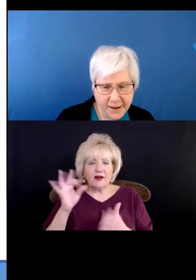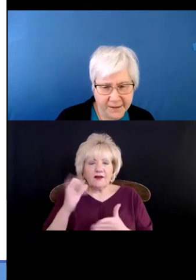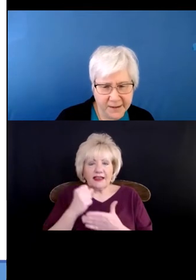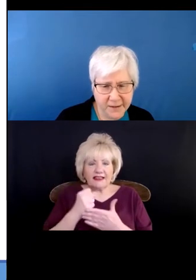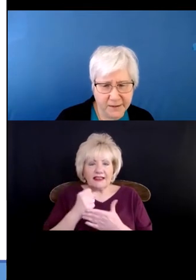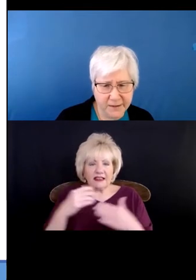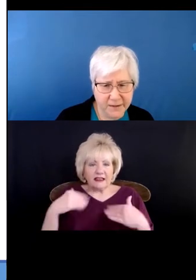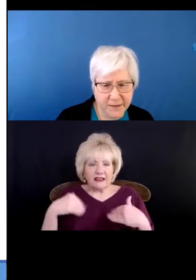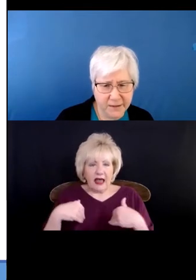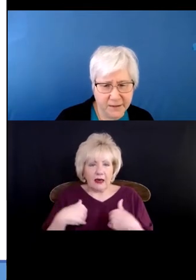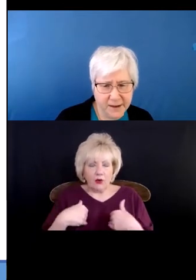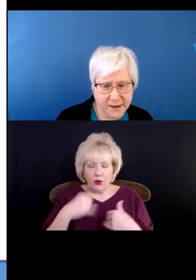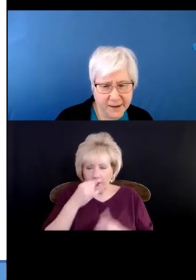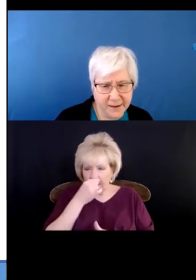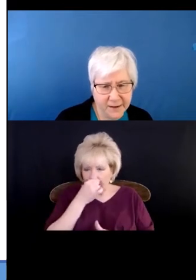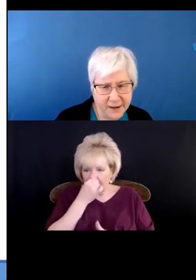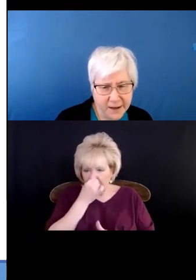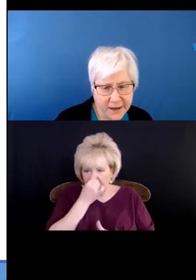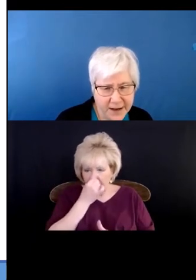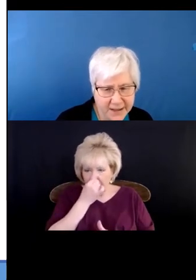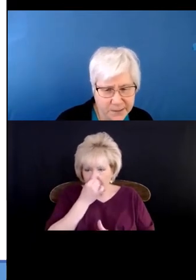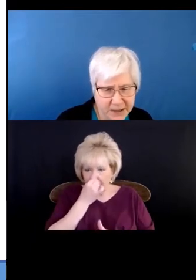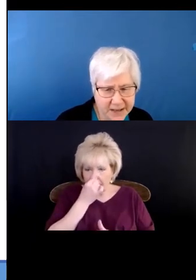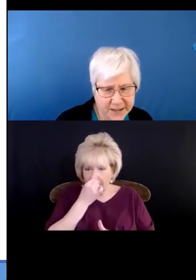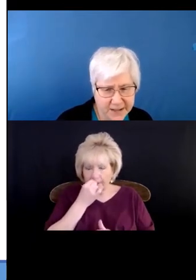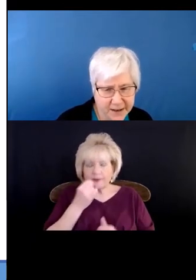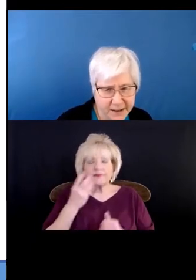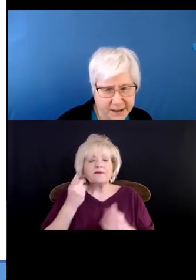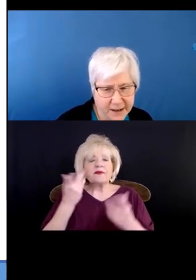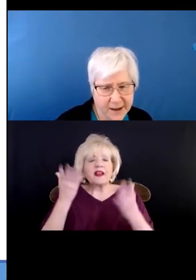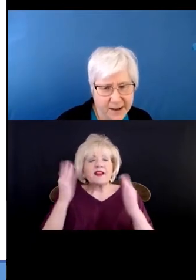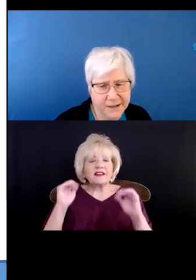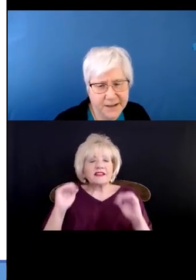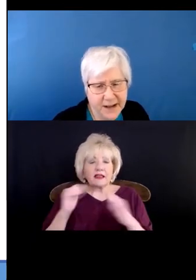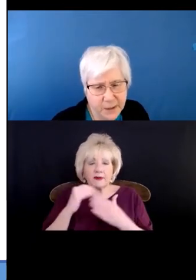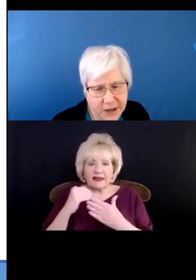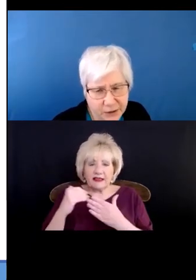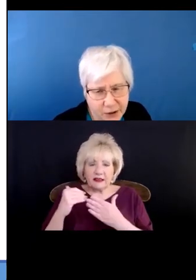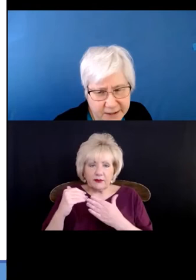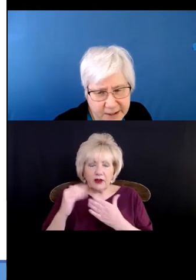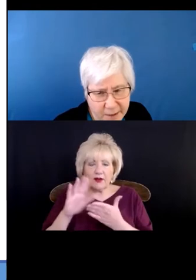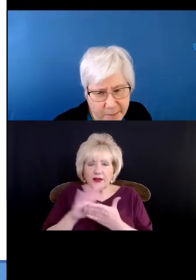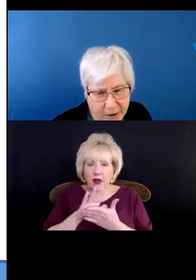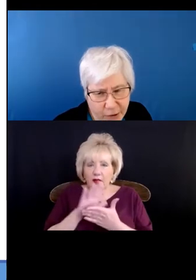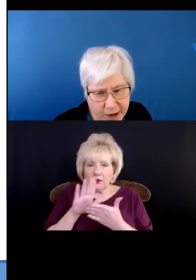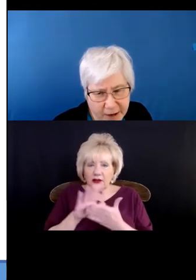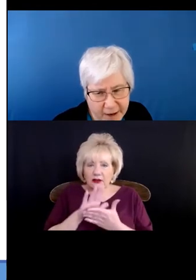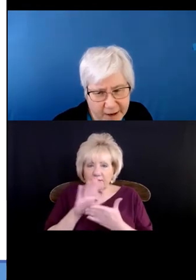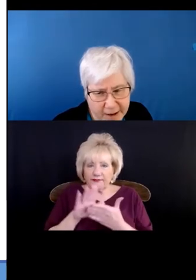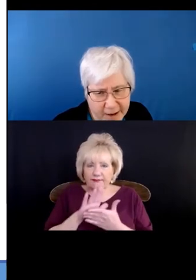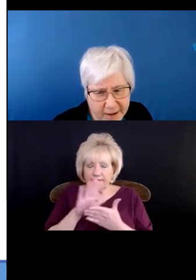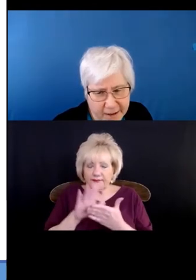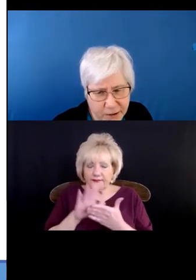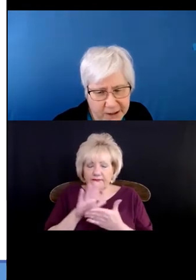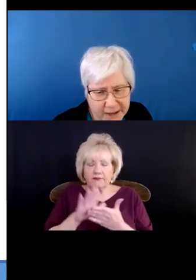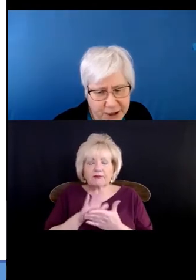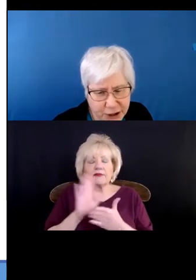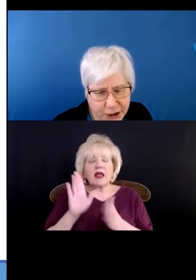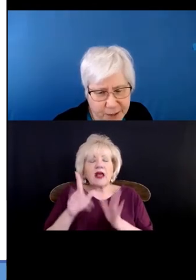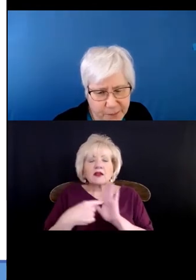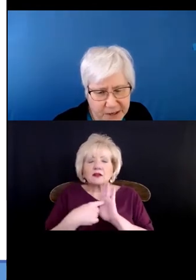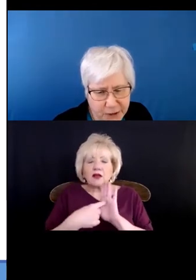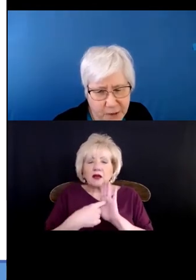The next piece of the document talks about the